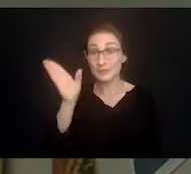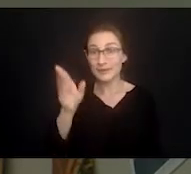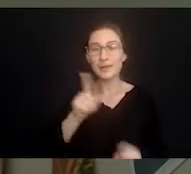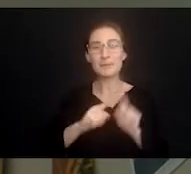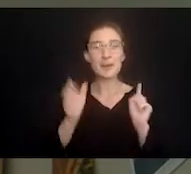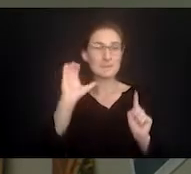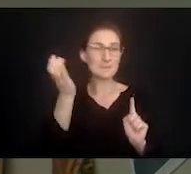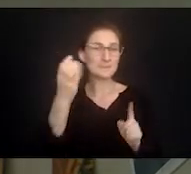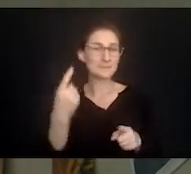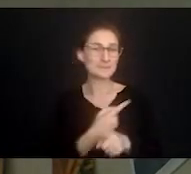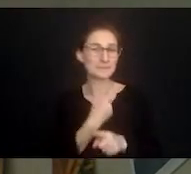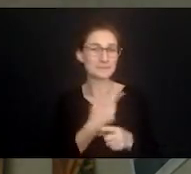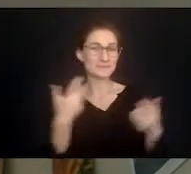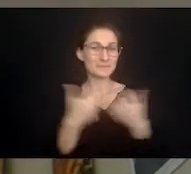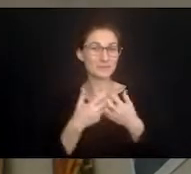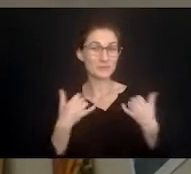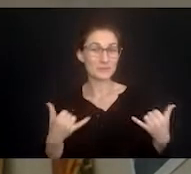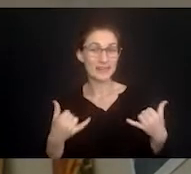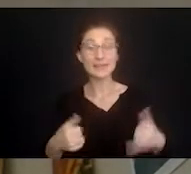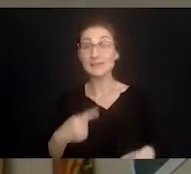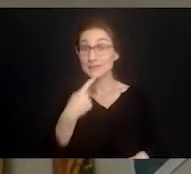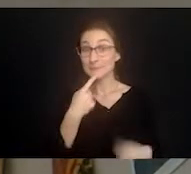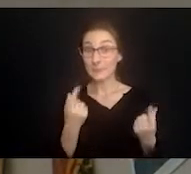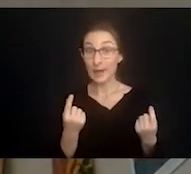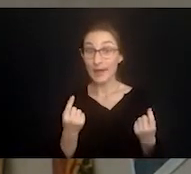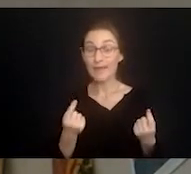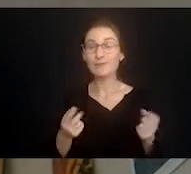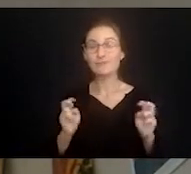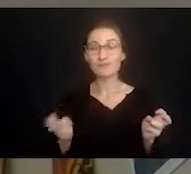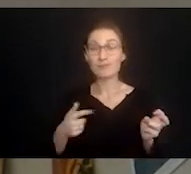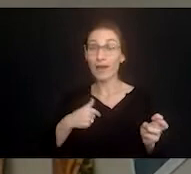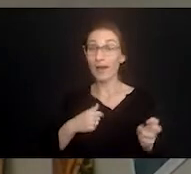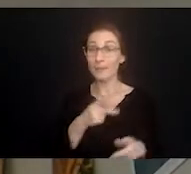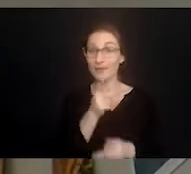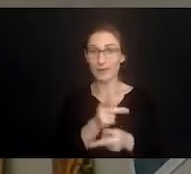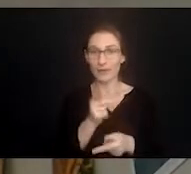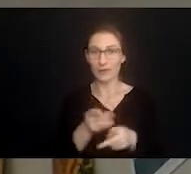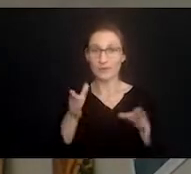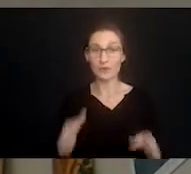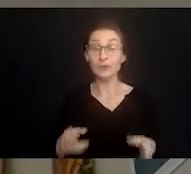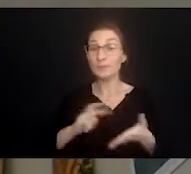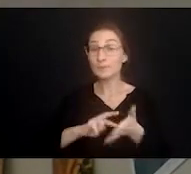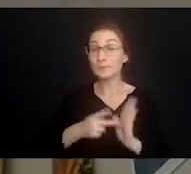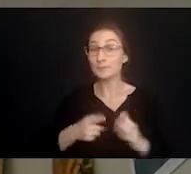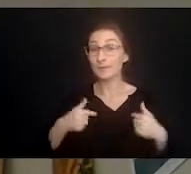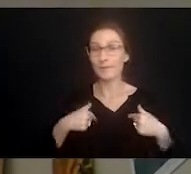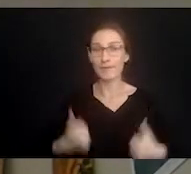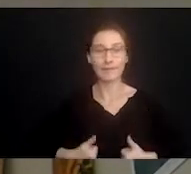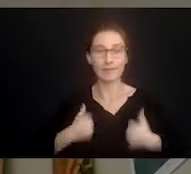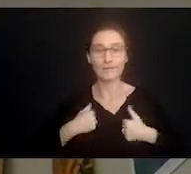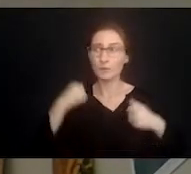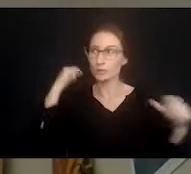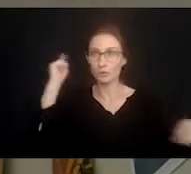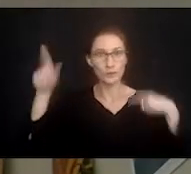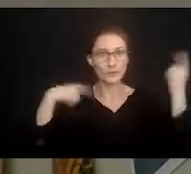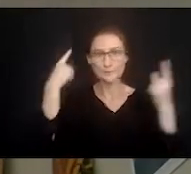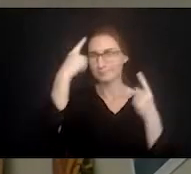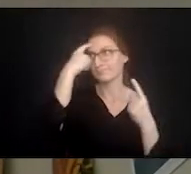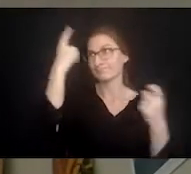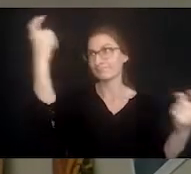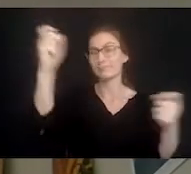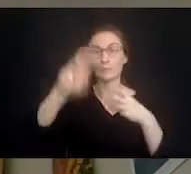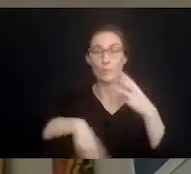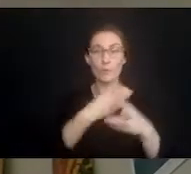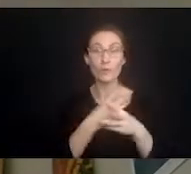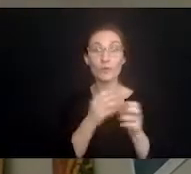but I thought this was appropriate for today. It says, I am a caregiver. That means that I live in a crazy